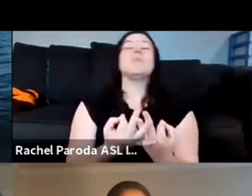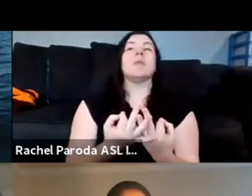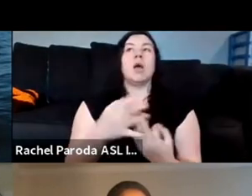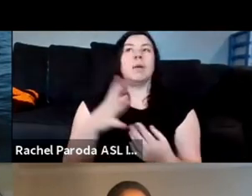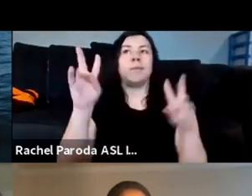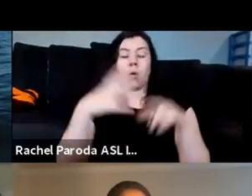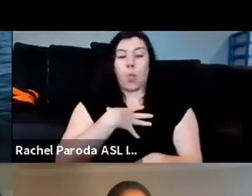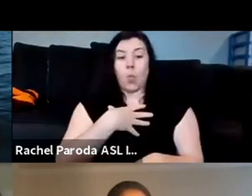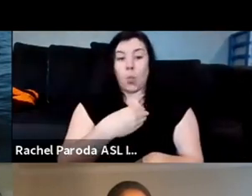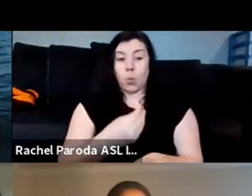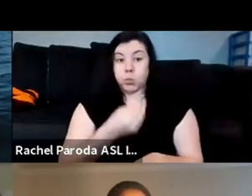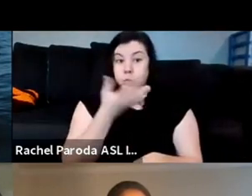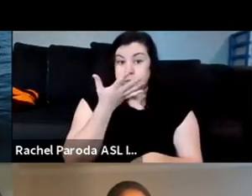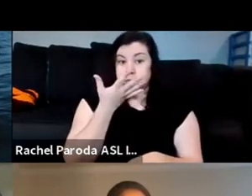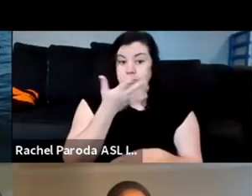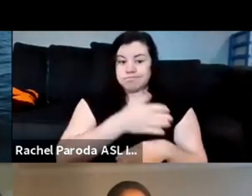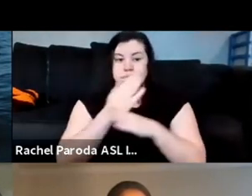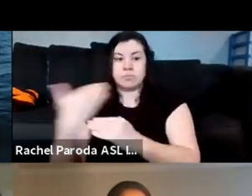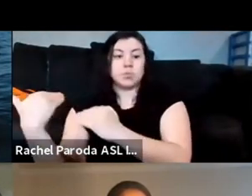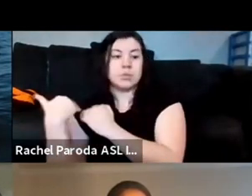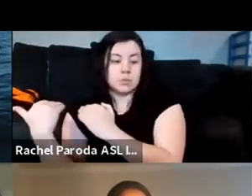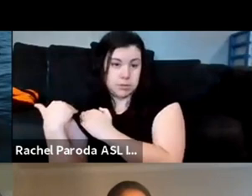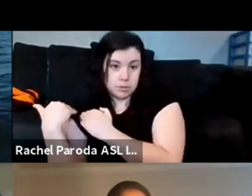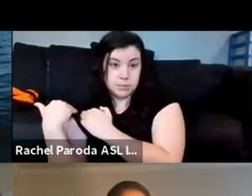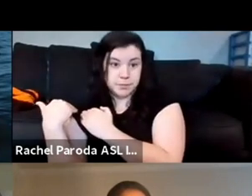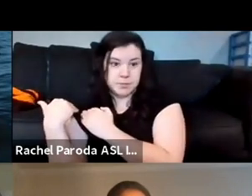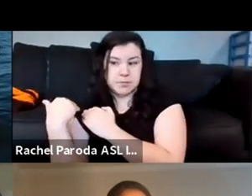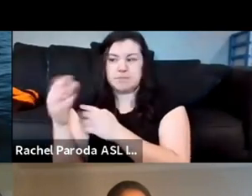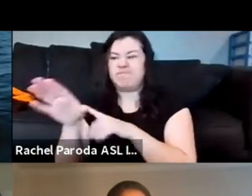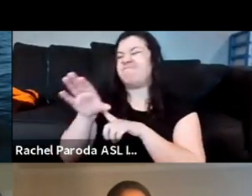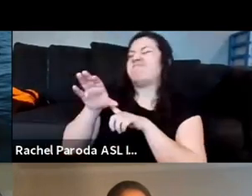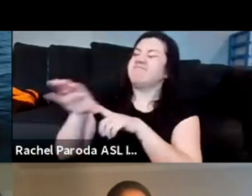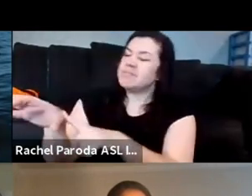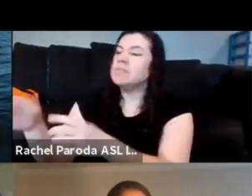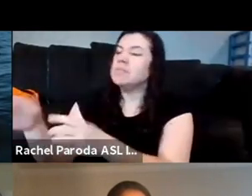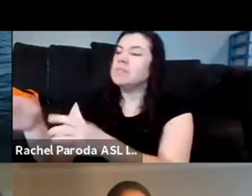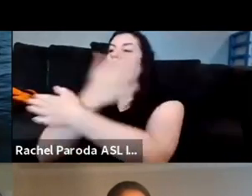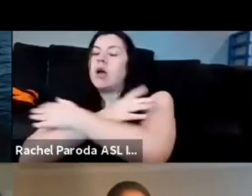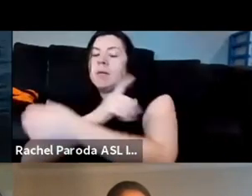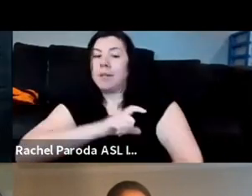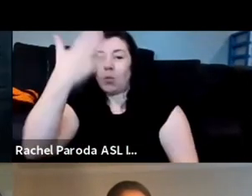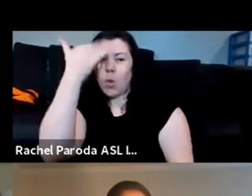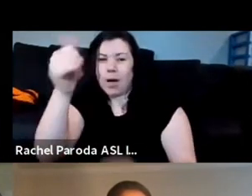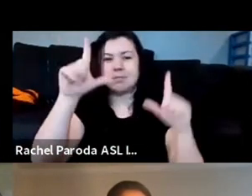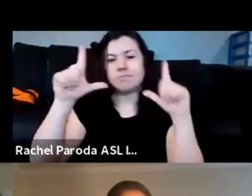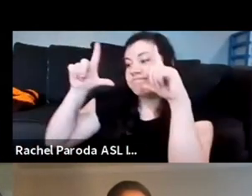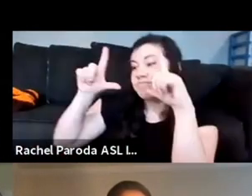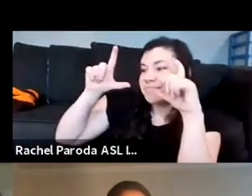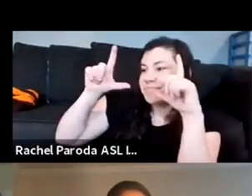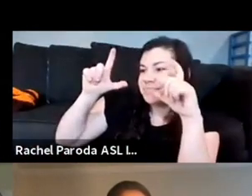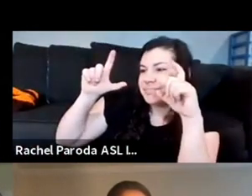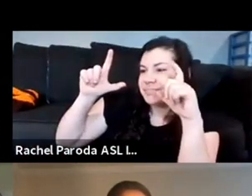um he was forced to hug this police officer basically what we learned as a photo op and then